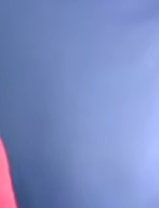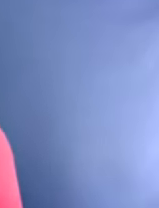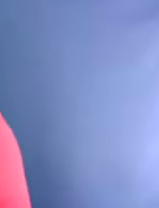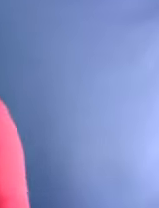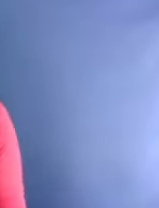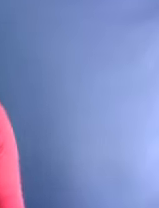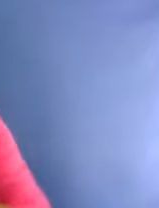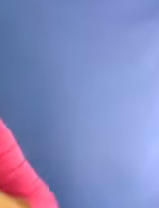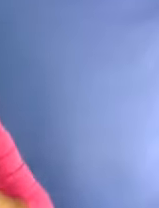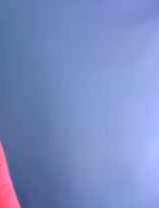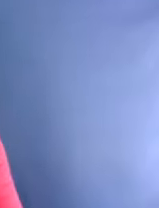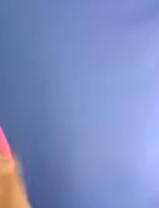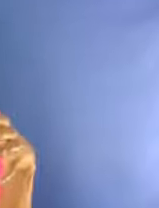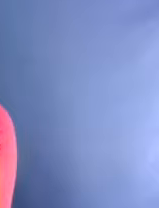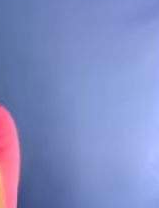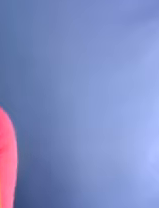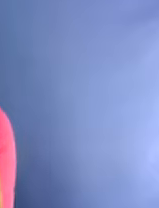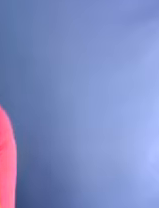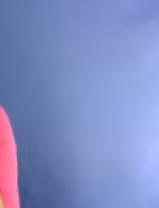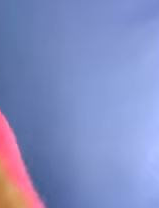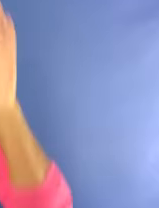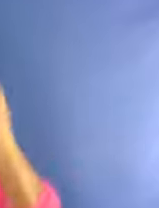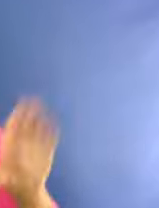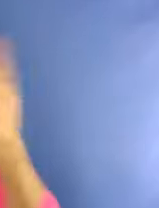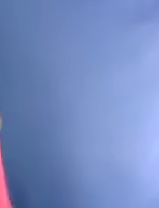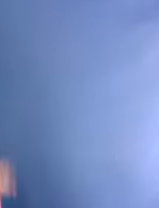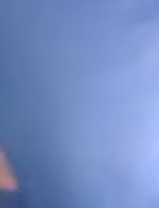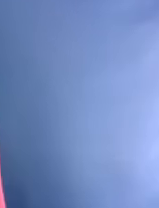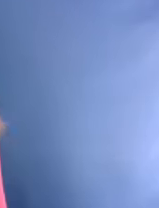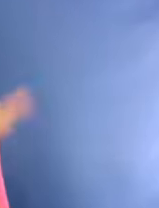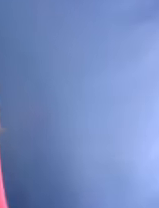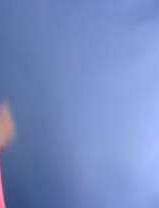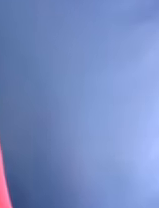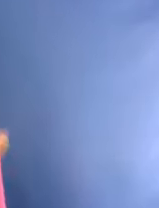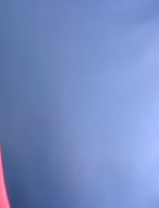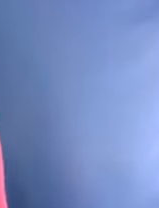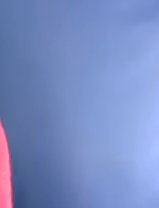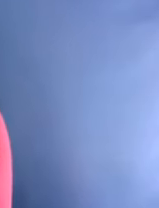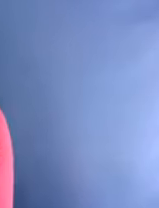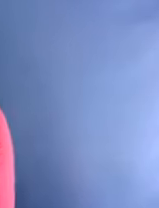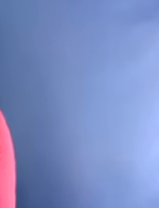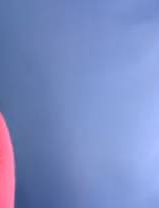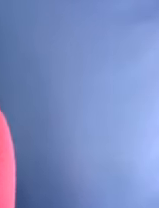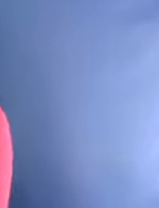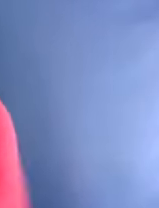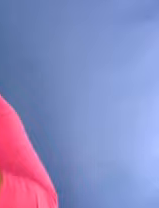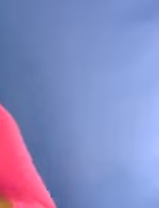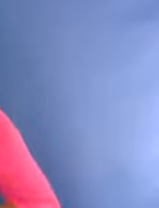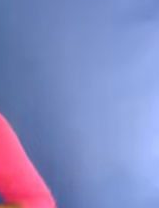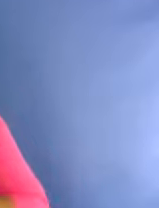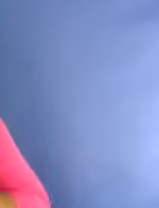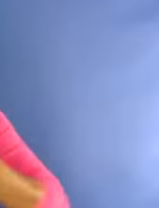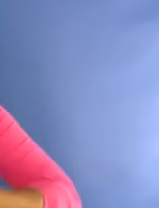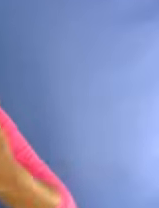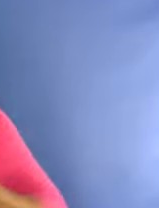experts, we endeavour to learn and listen and embed their voices in our work. And just a little bit about the